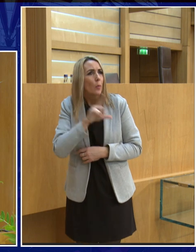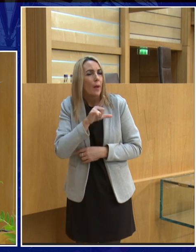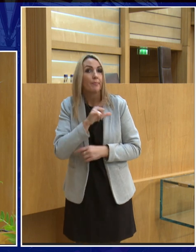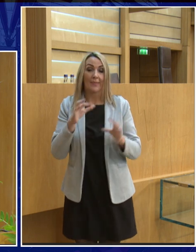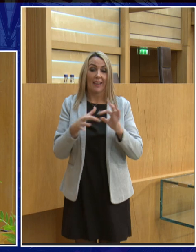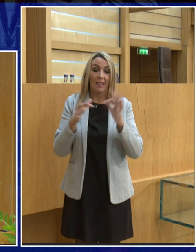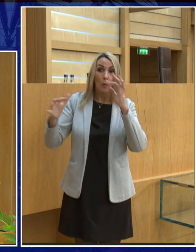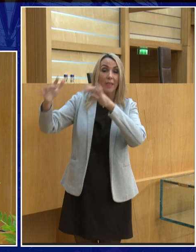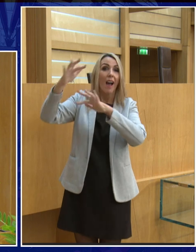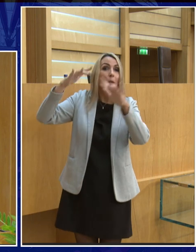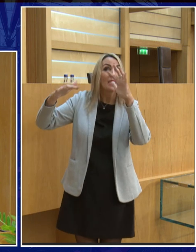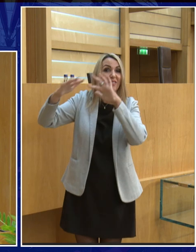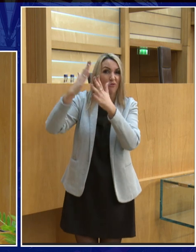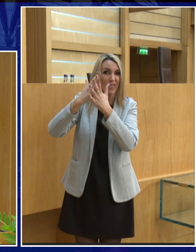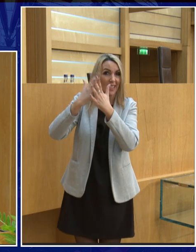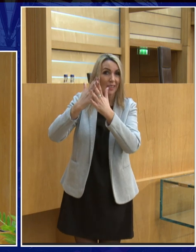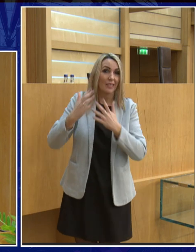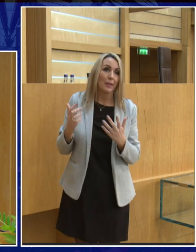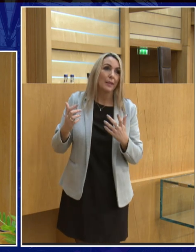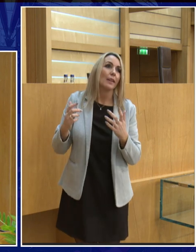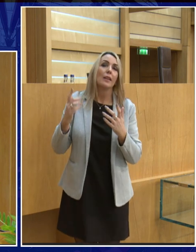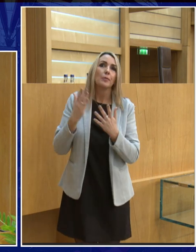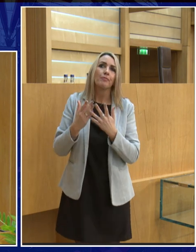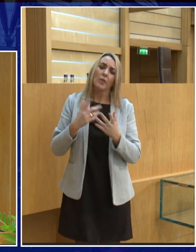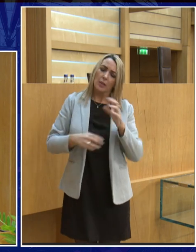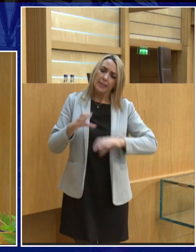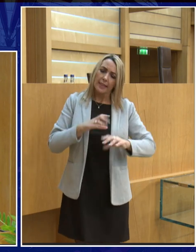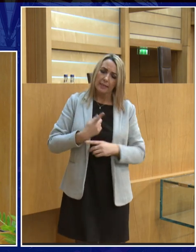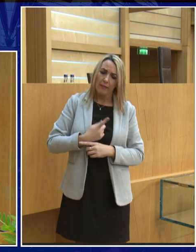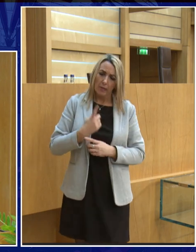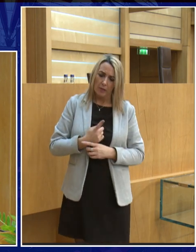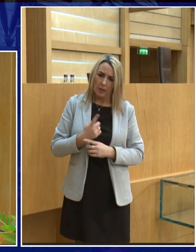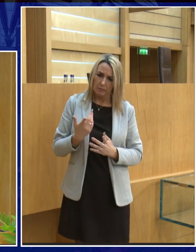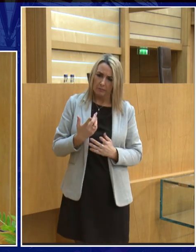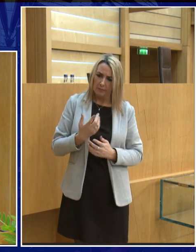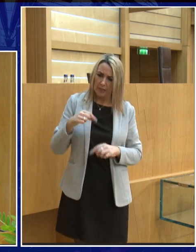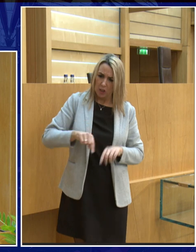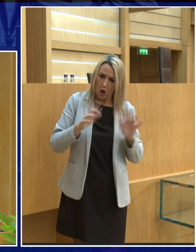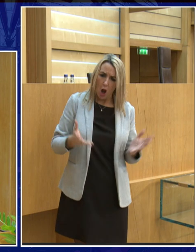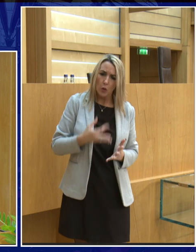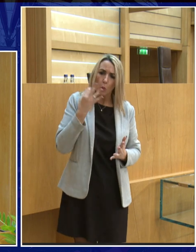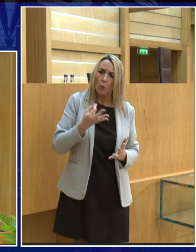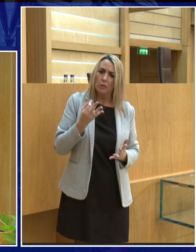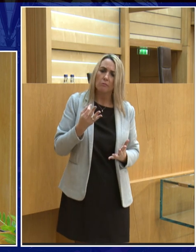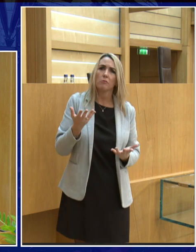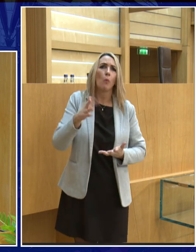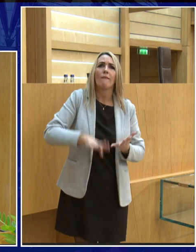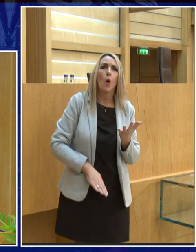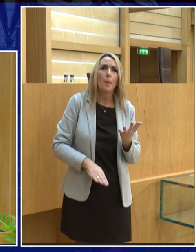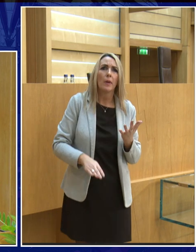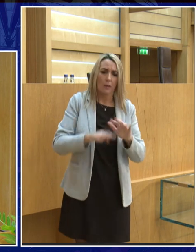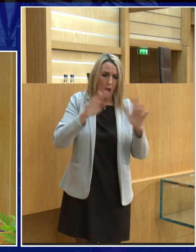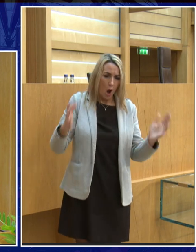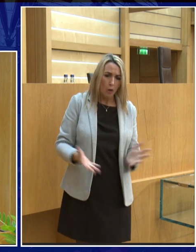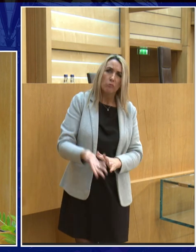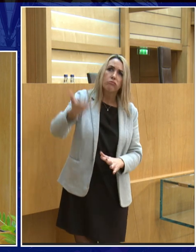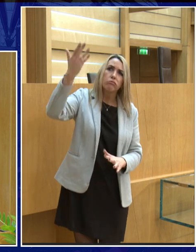atmosphere again one of the questions that we often ask as scientists is where did all our water come from because when the earth was first formed it